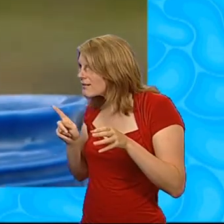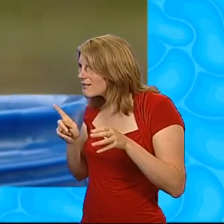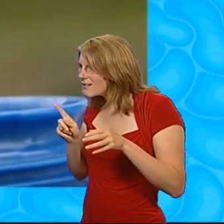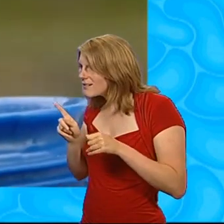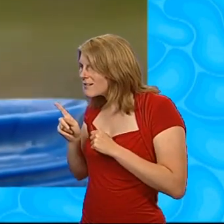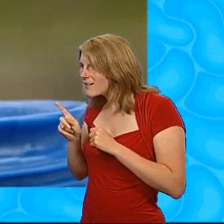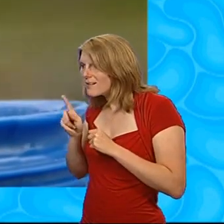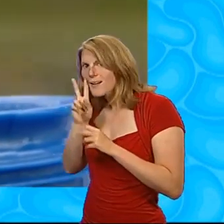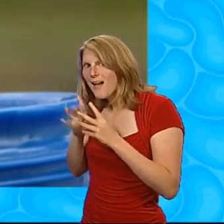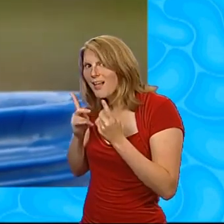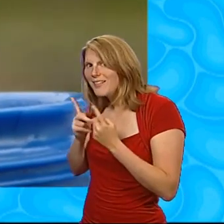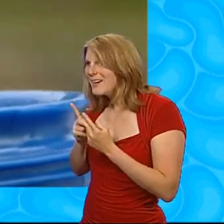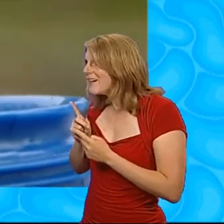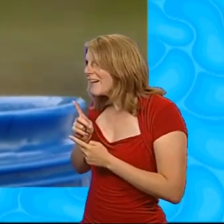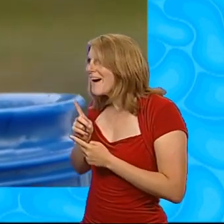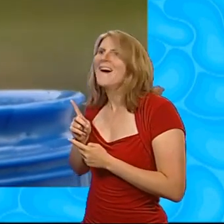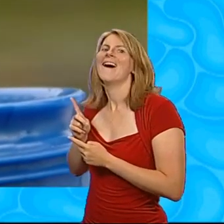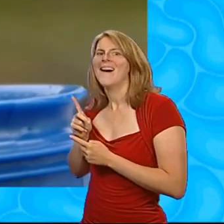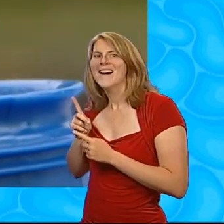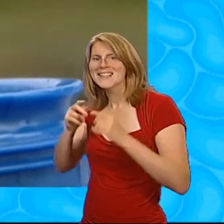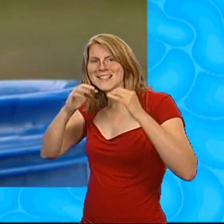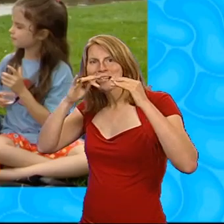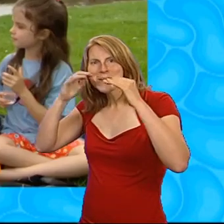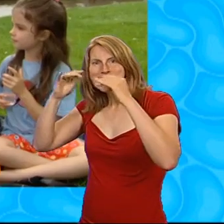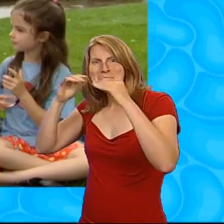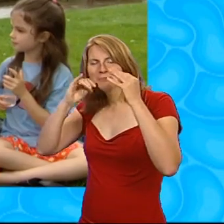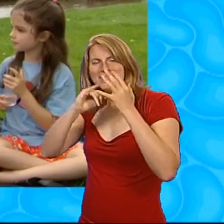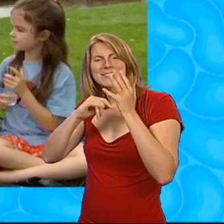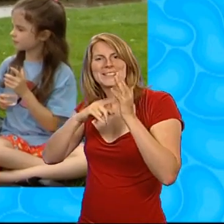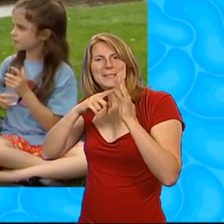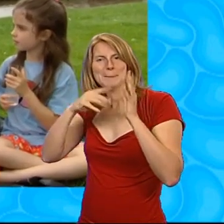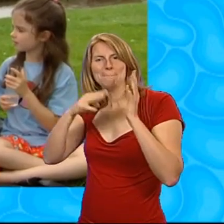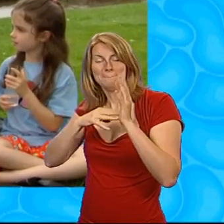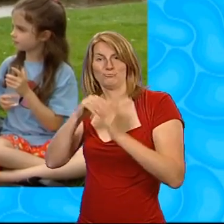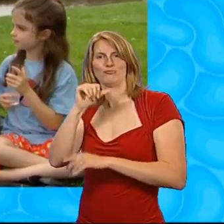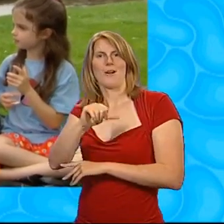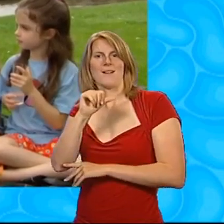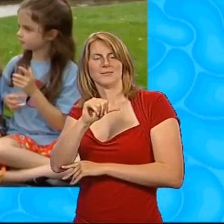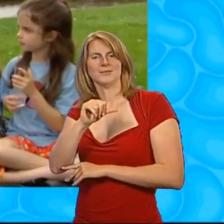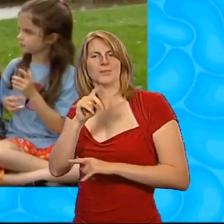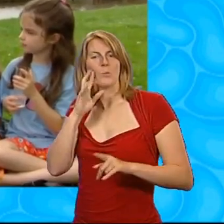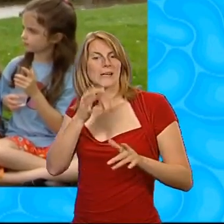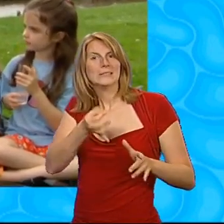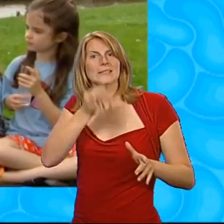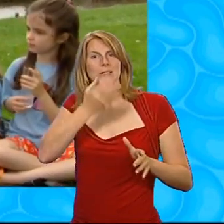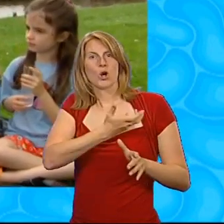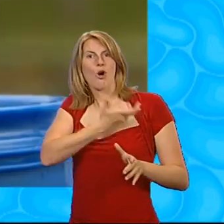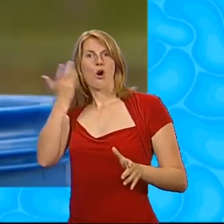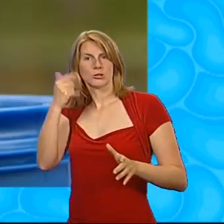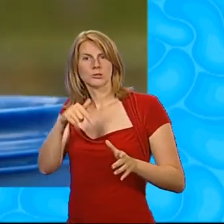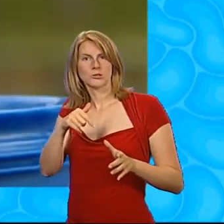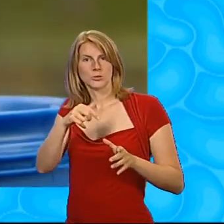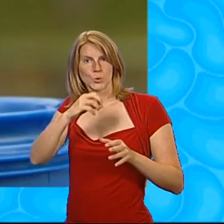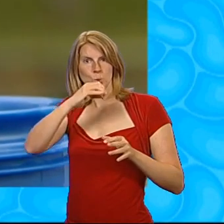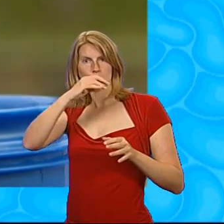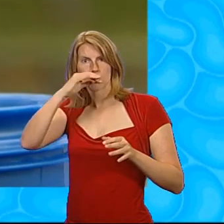Can you see anything? It's steam! That's right. It's steam. Because the tea is hot, it's giving off a white, misty